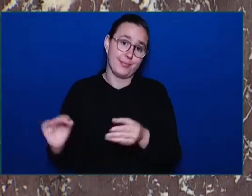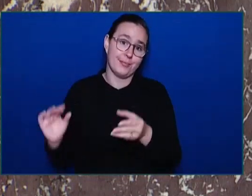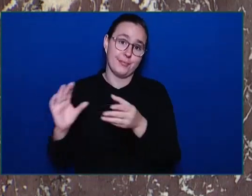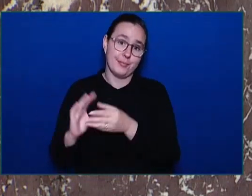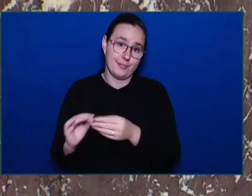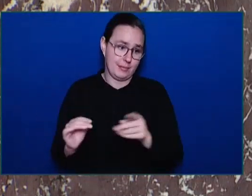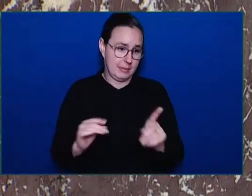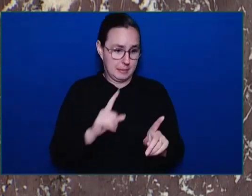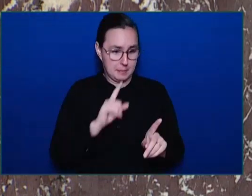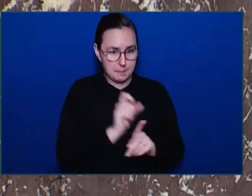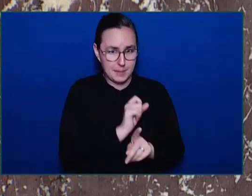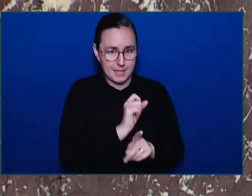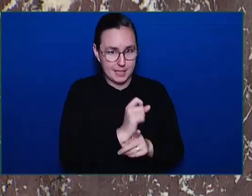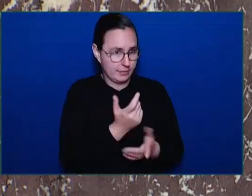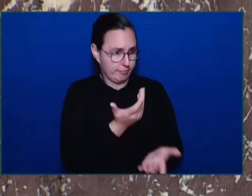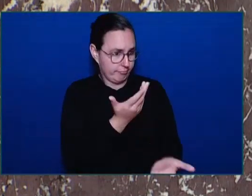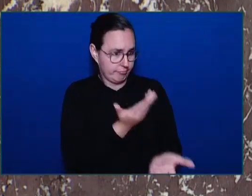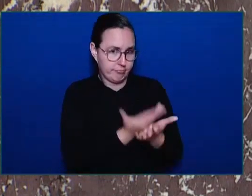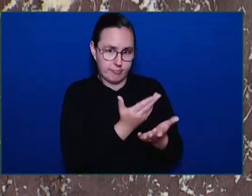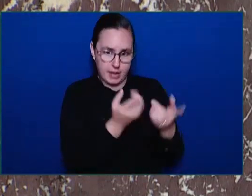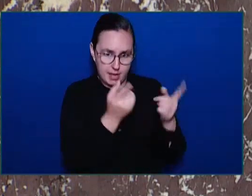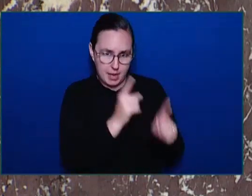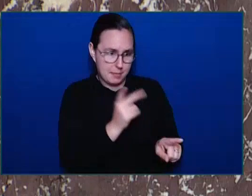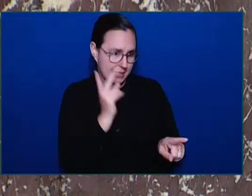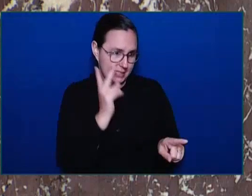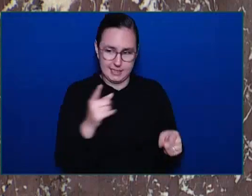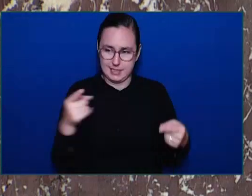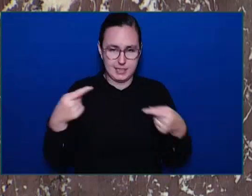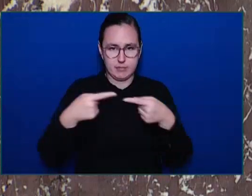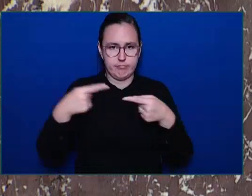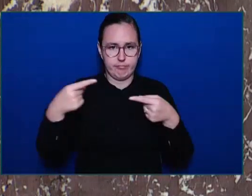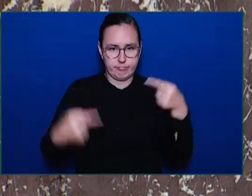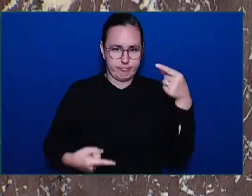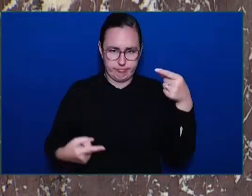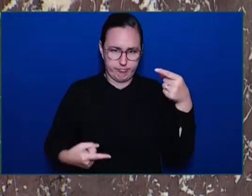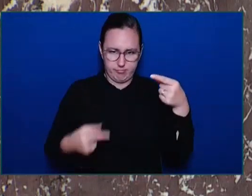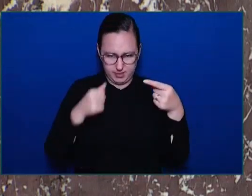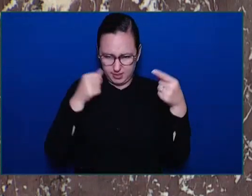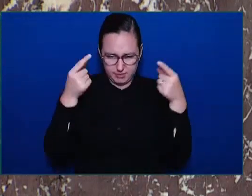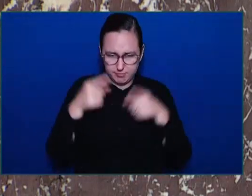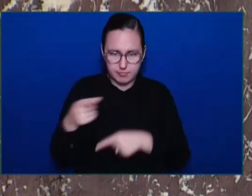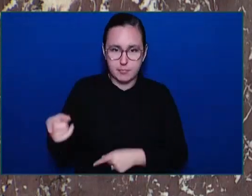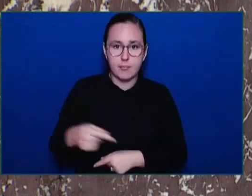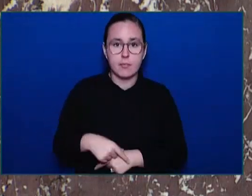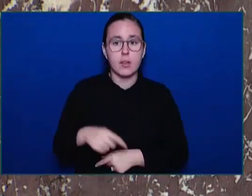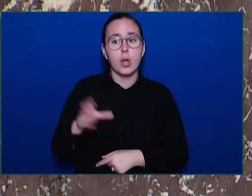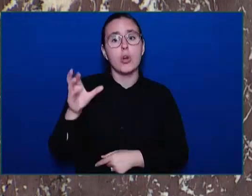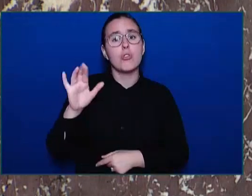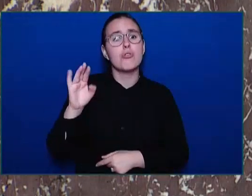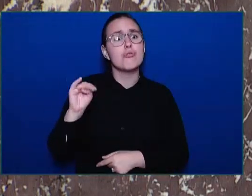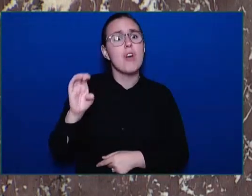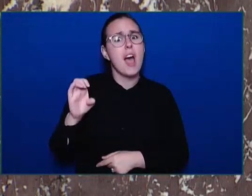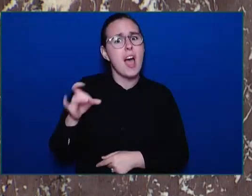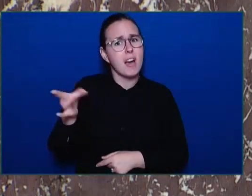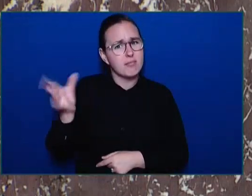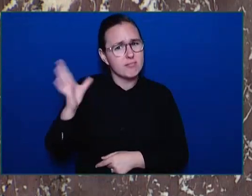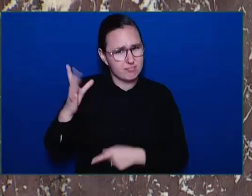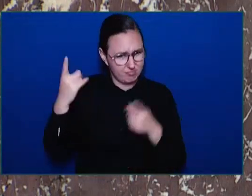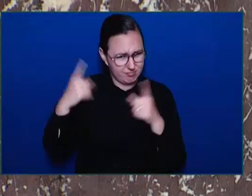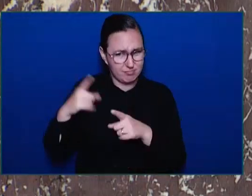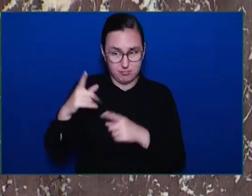violence that began during his time as a soft-on crime Attorney General continues to wreak havoc in communities.